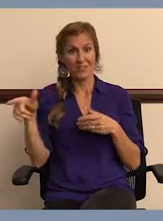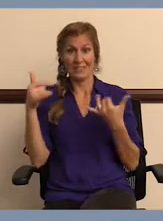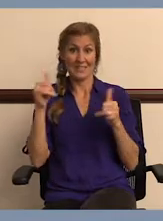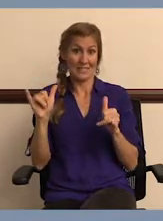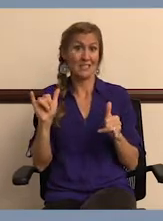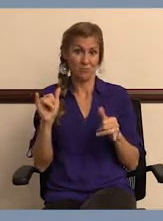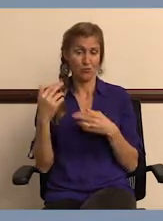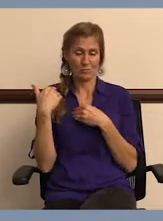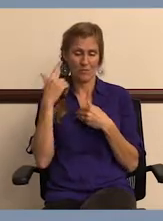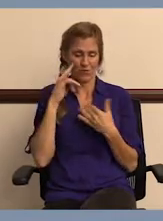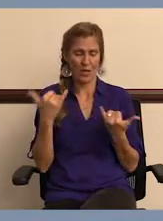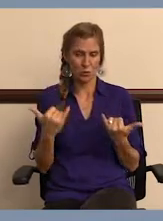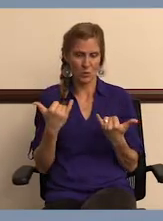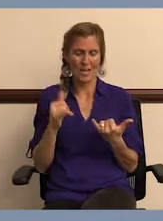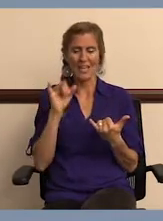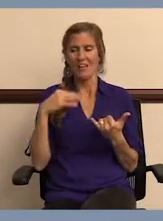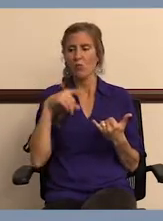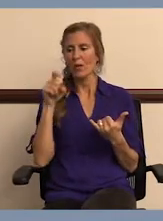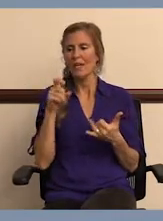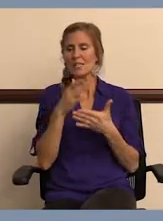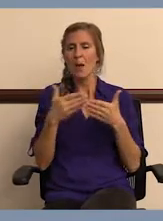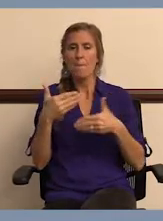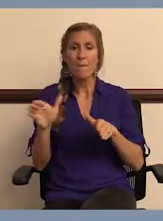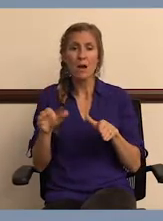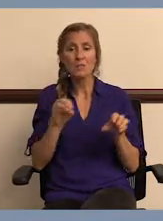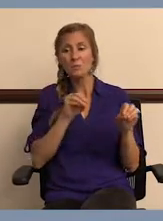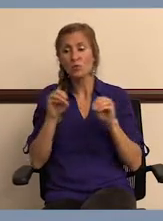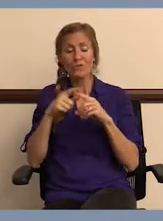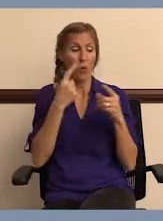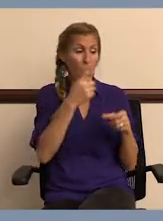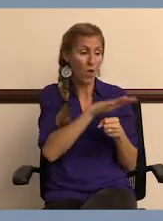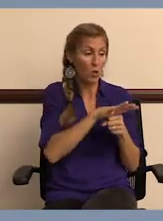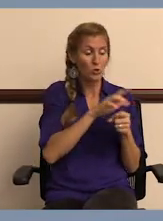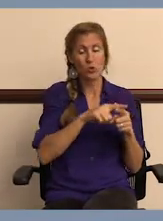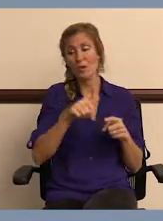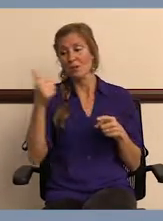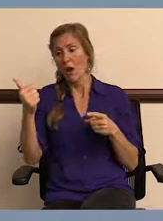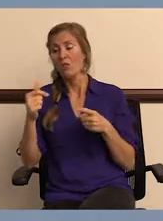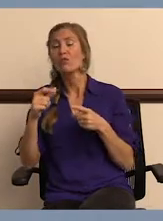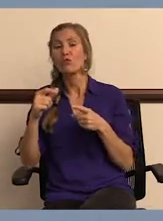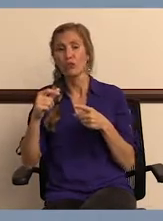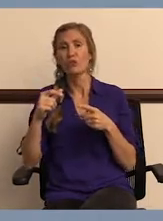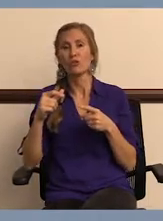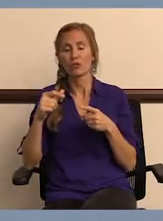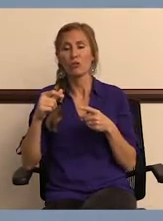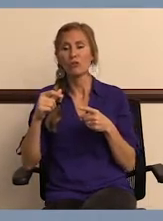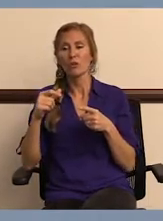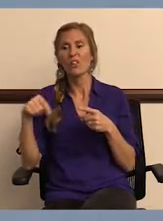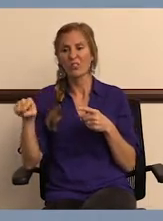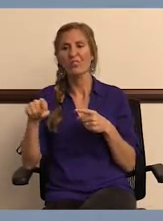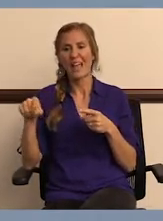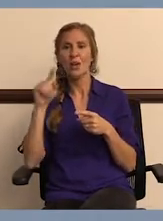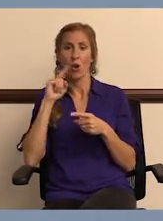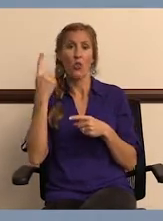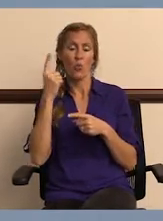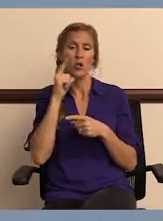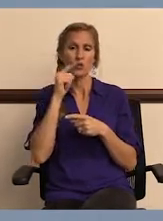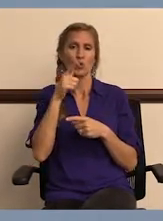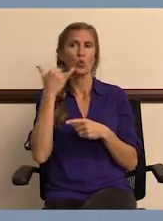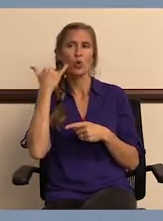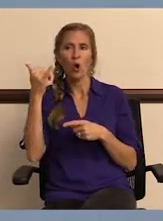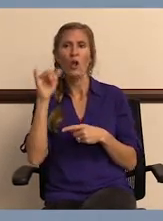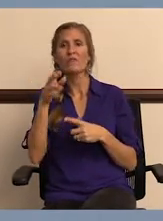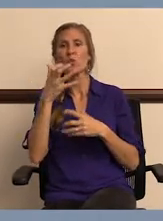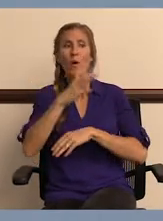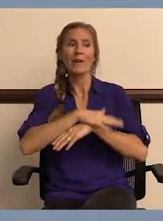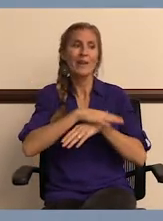were responsible for that, and they still are today. If we needed some boxes moved from one location to another, they'd kind of start – they'd